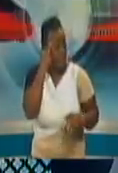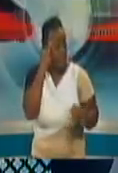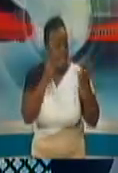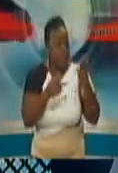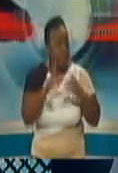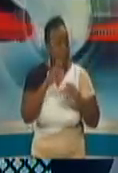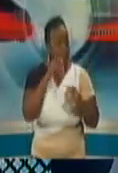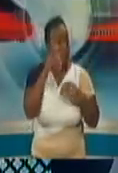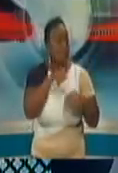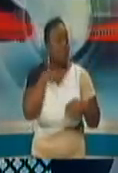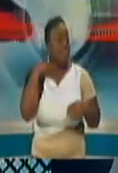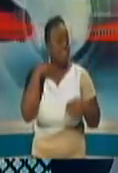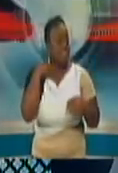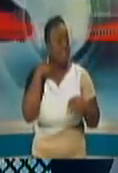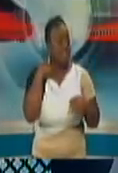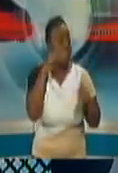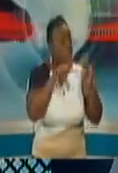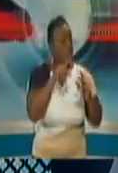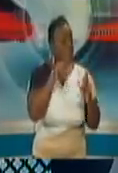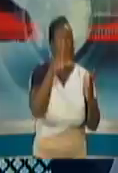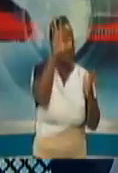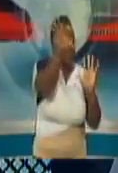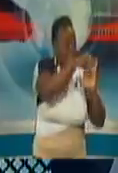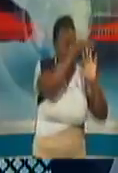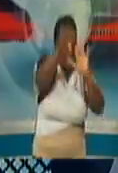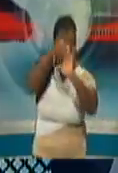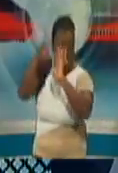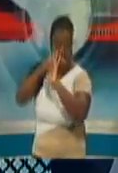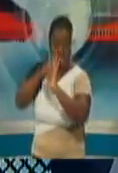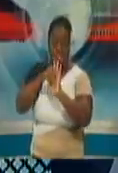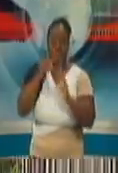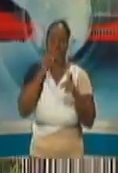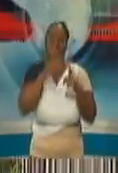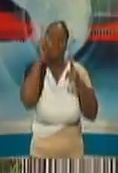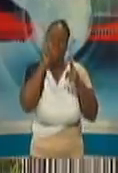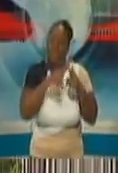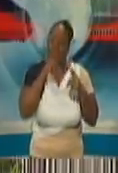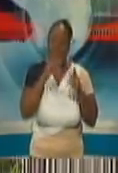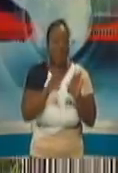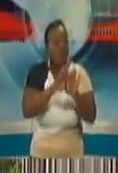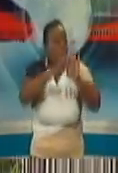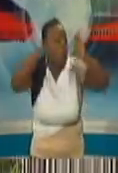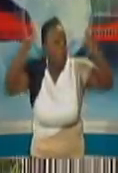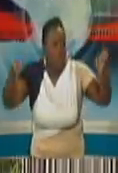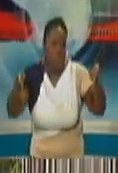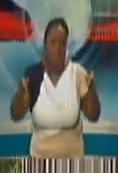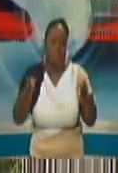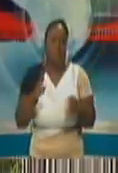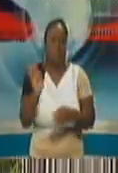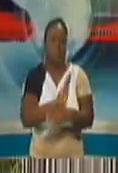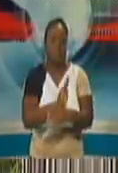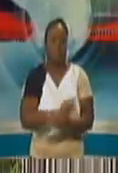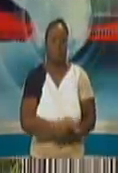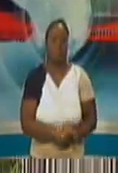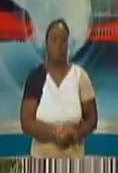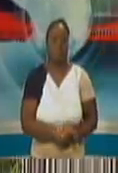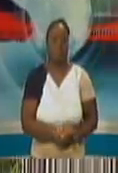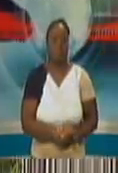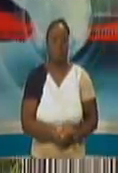that we do the phase opening at this time. Minister Cox? Let me just come in here. I think that comment about guinea pig week,